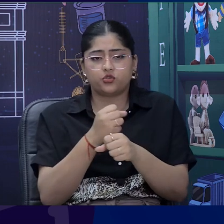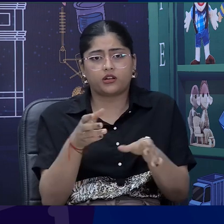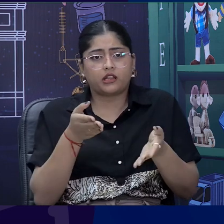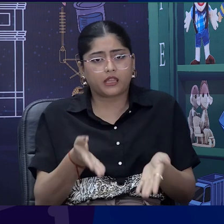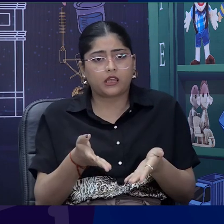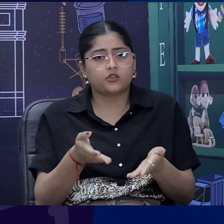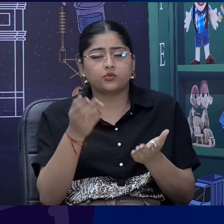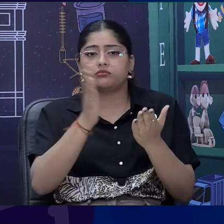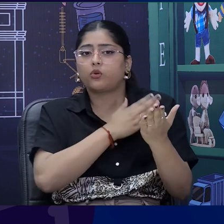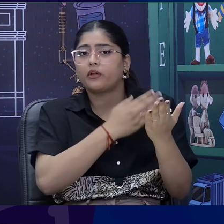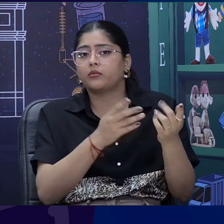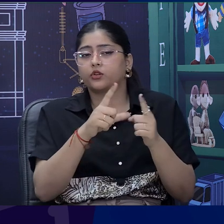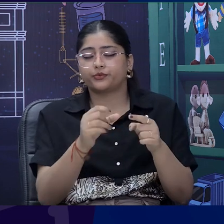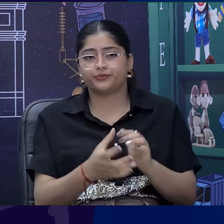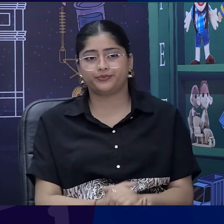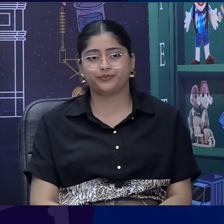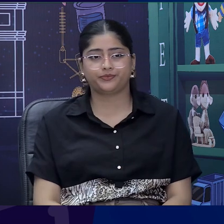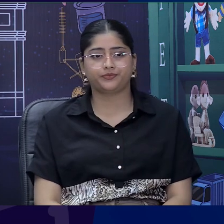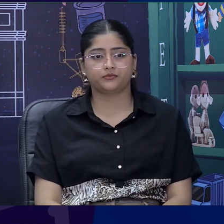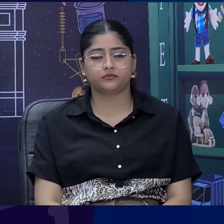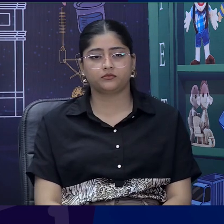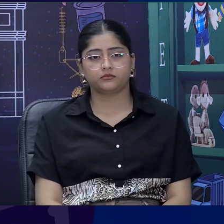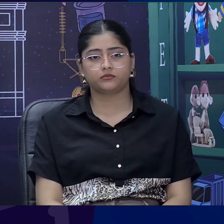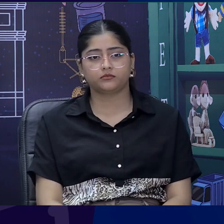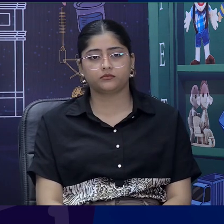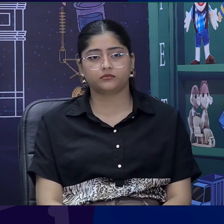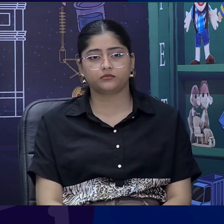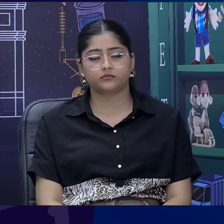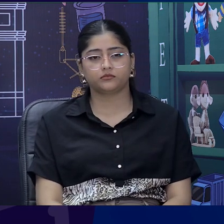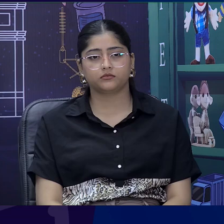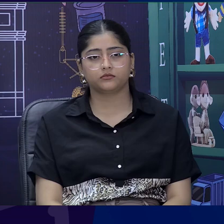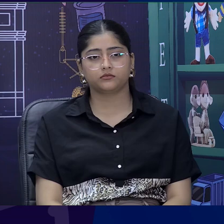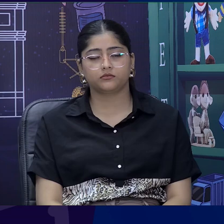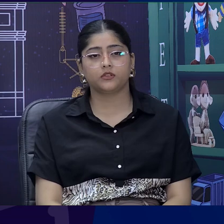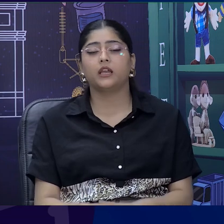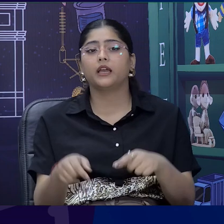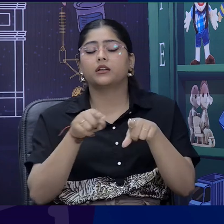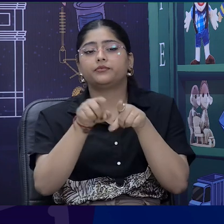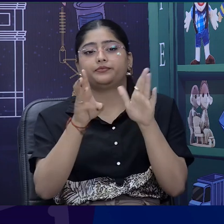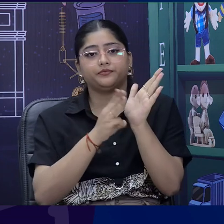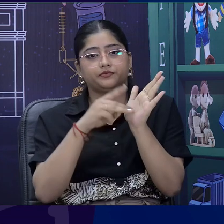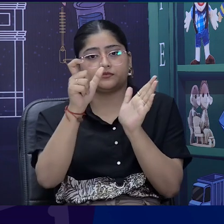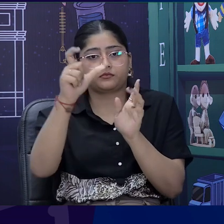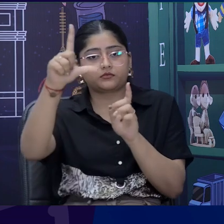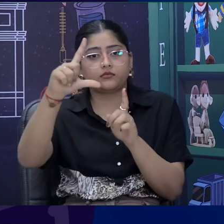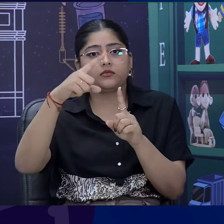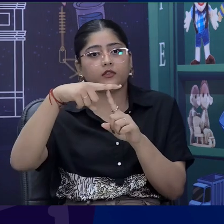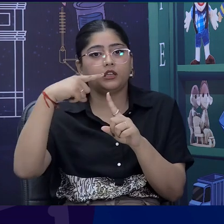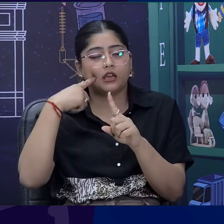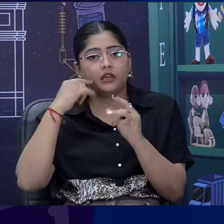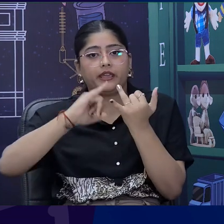So, for this poem as I said we have to have a multi sensory learning approach. So,